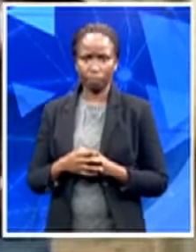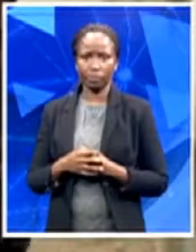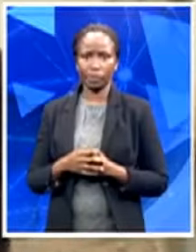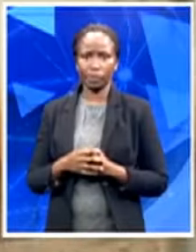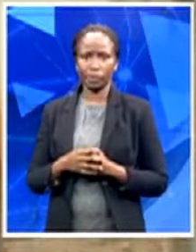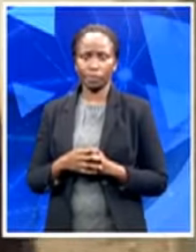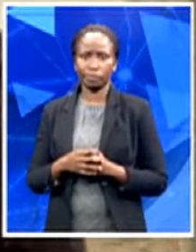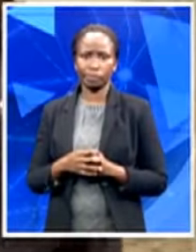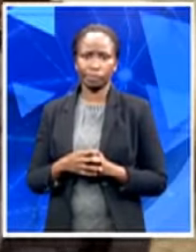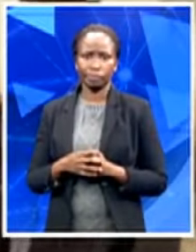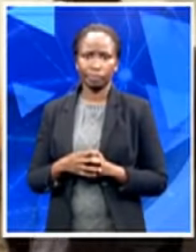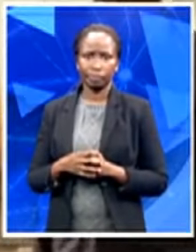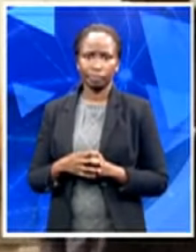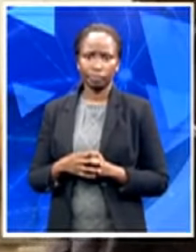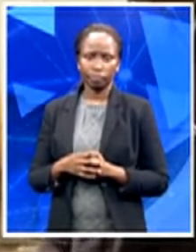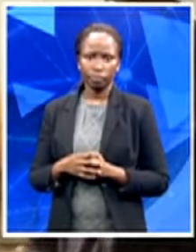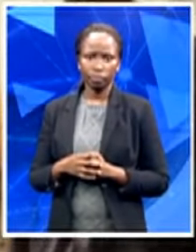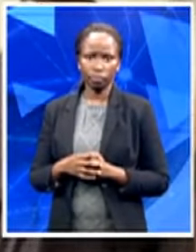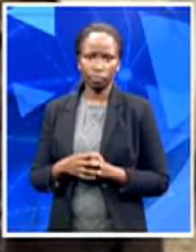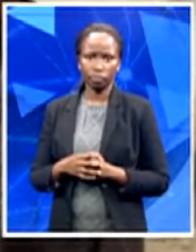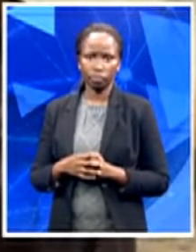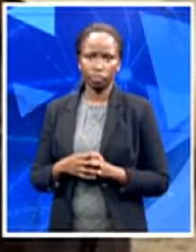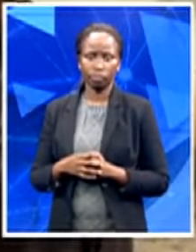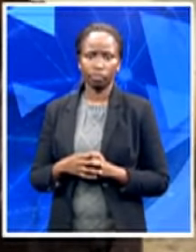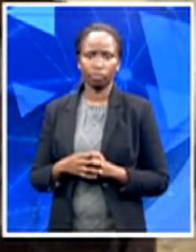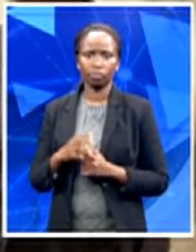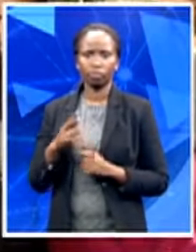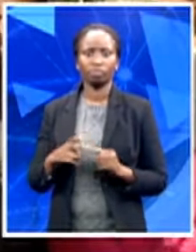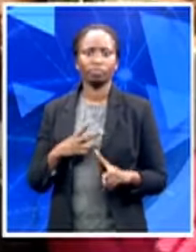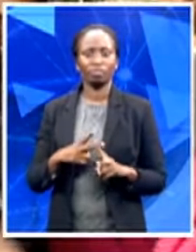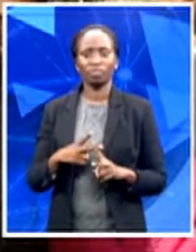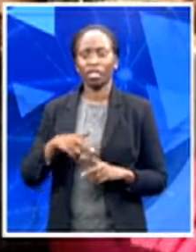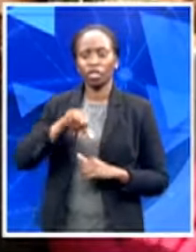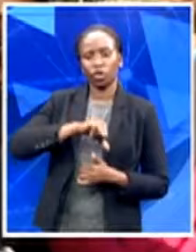There is also no social outlet for the idle young people in Cookhouse.